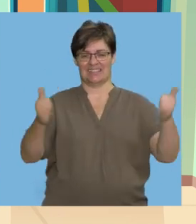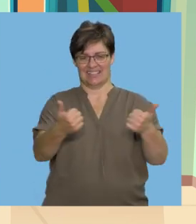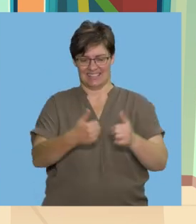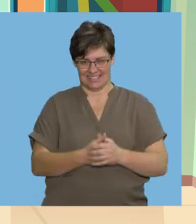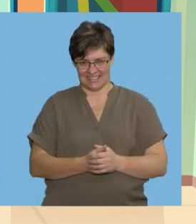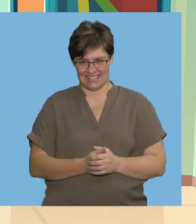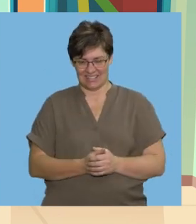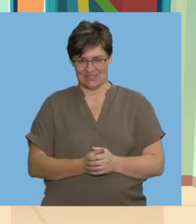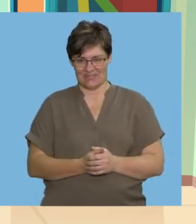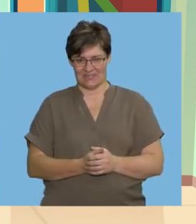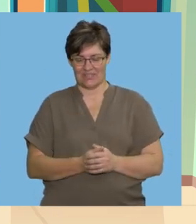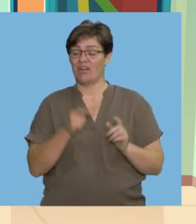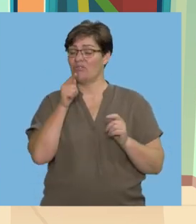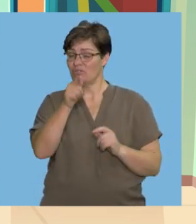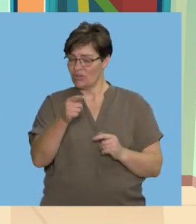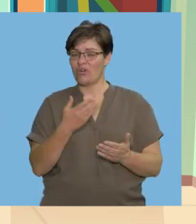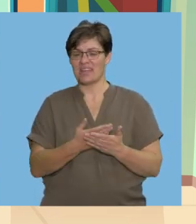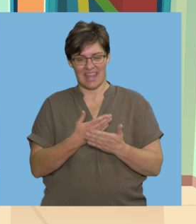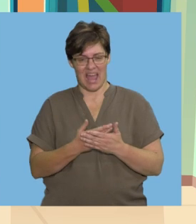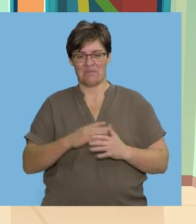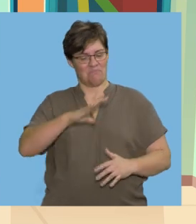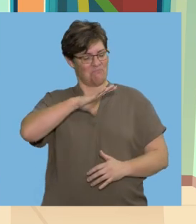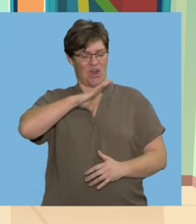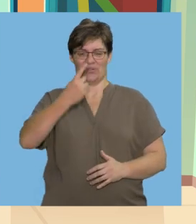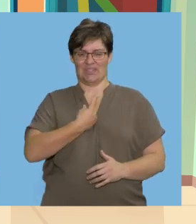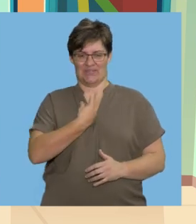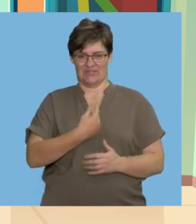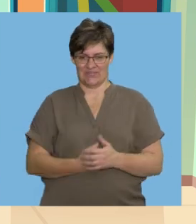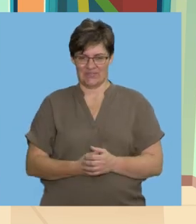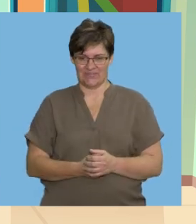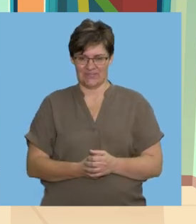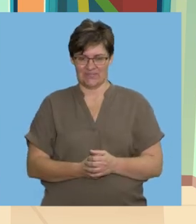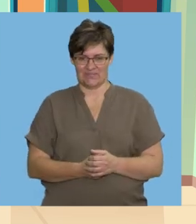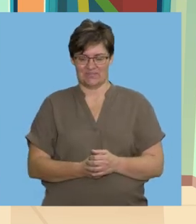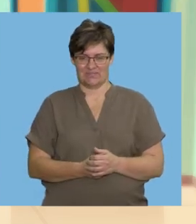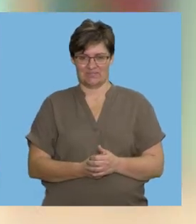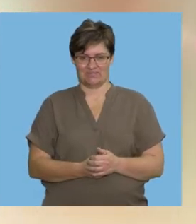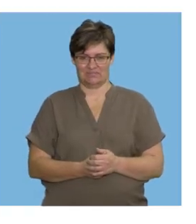done children That was splendid You can be so proud